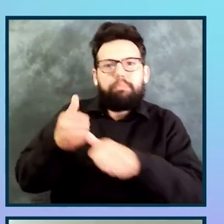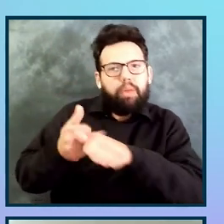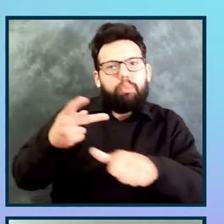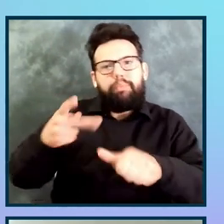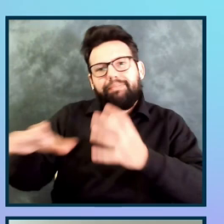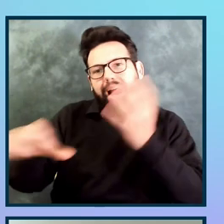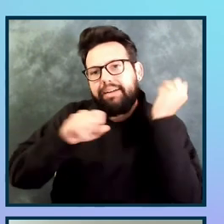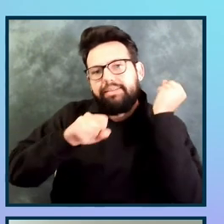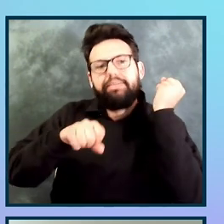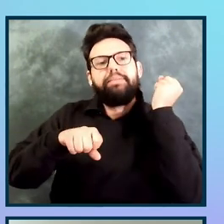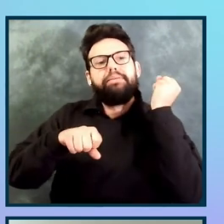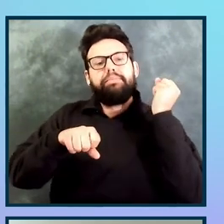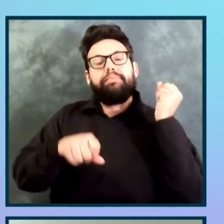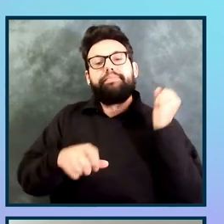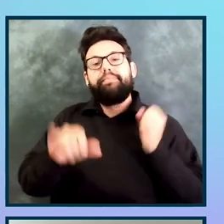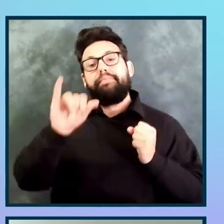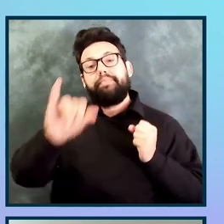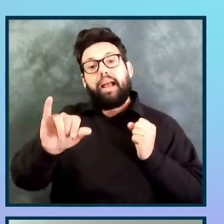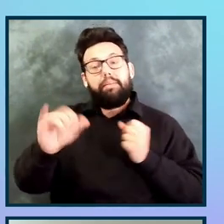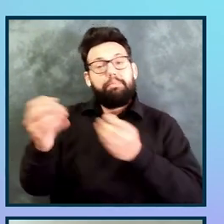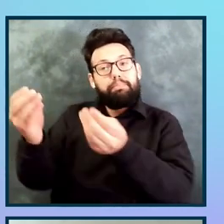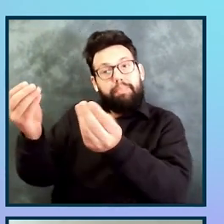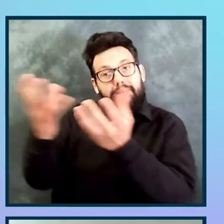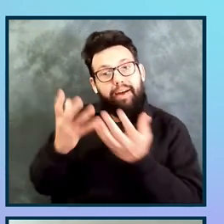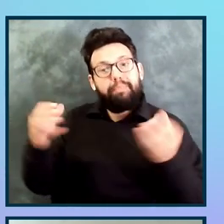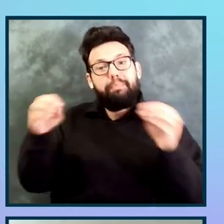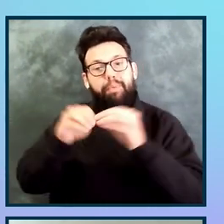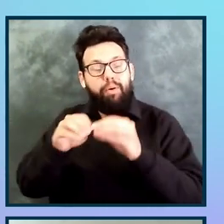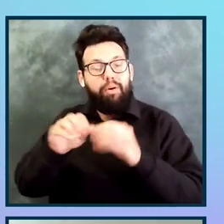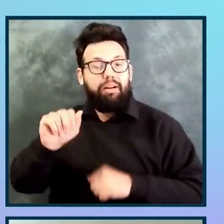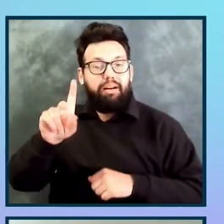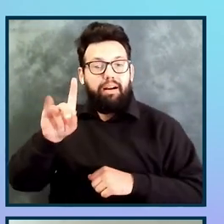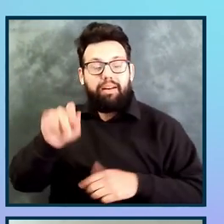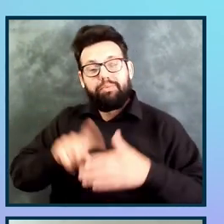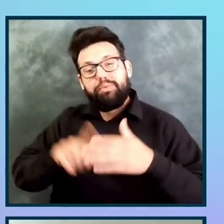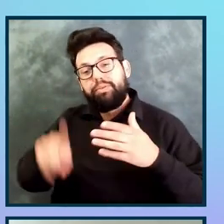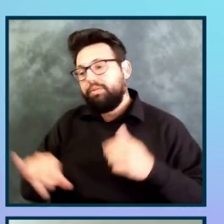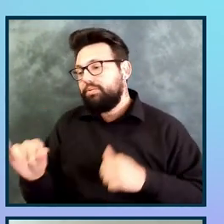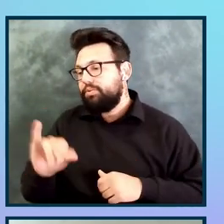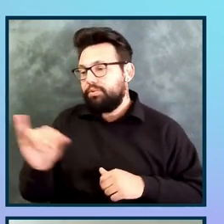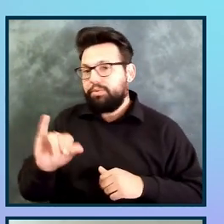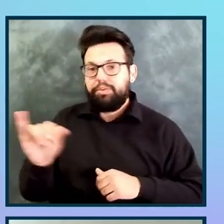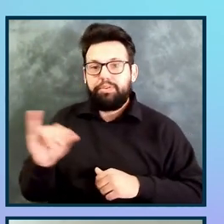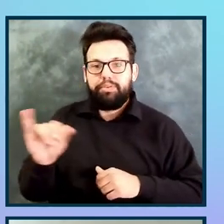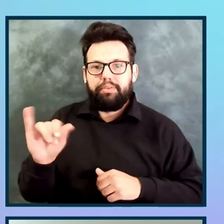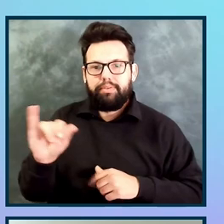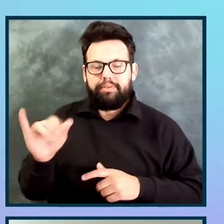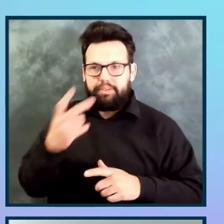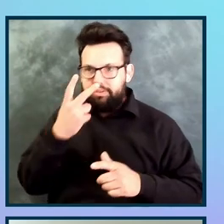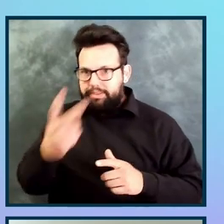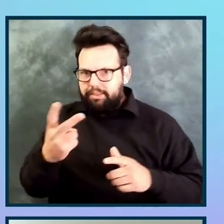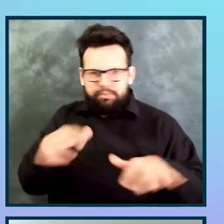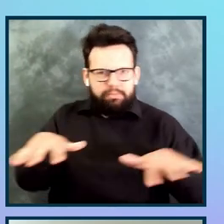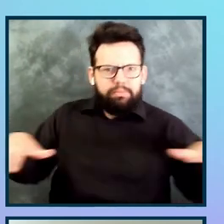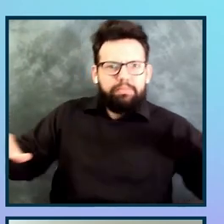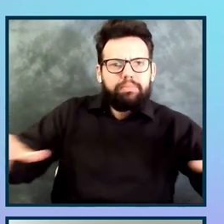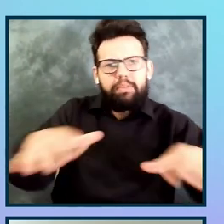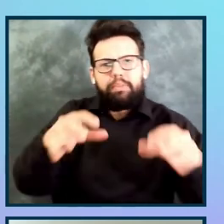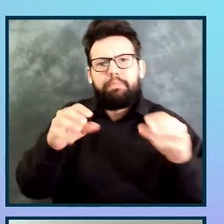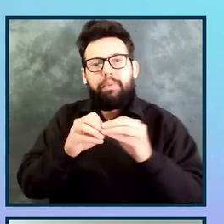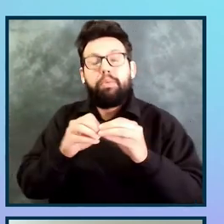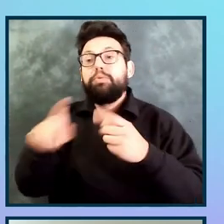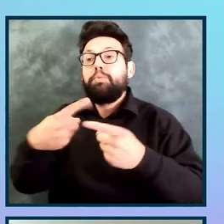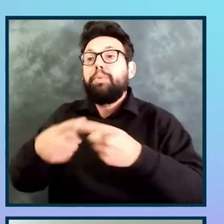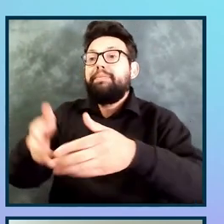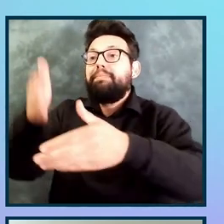into audit results as well because it provided a transparency of, you know, when certain component testing is done, we were able to mark that so the team